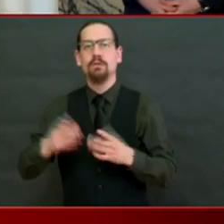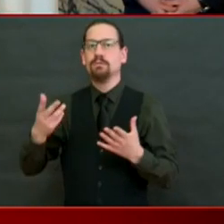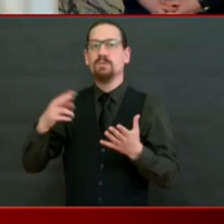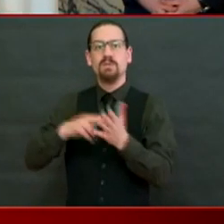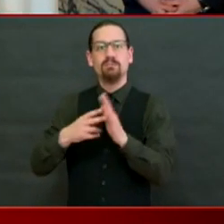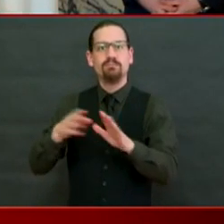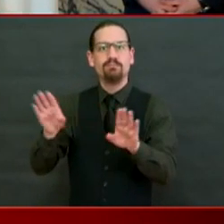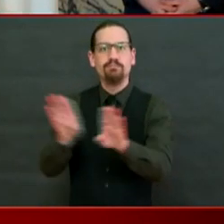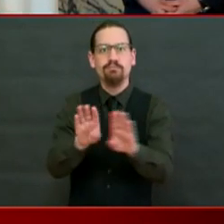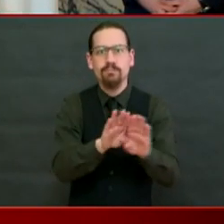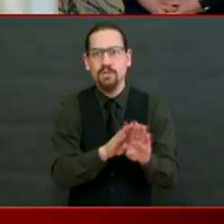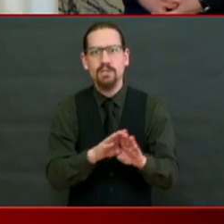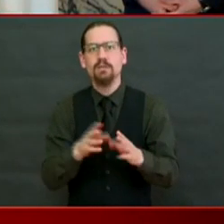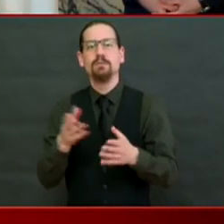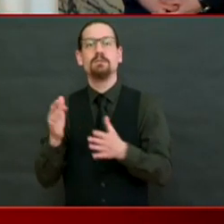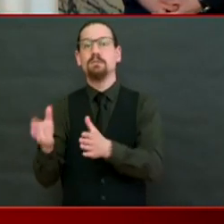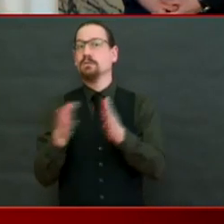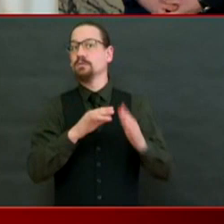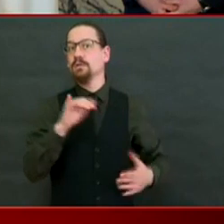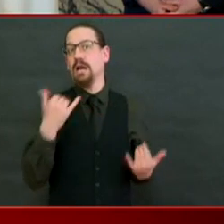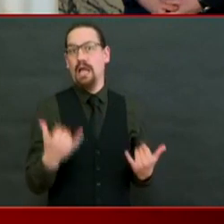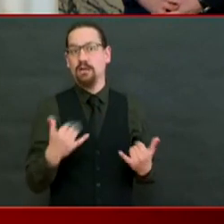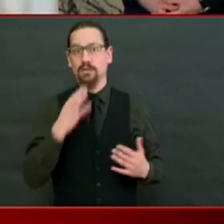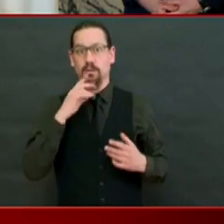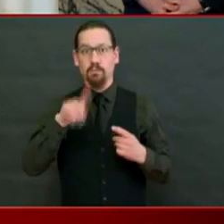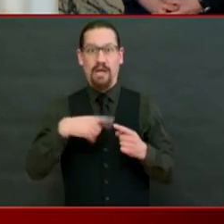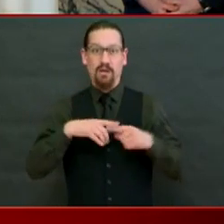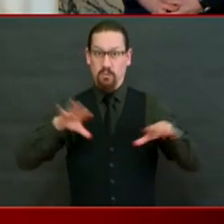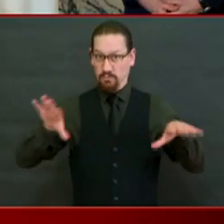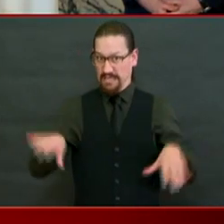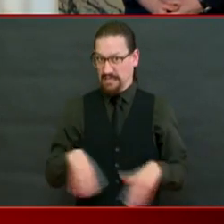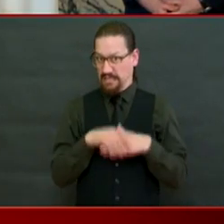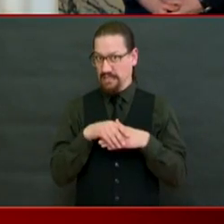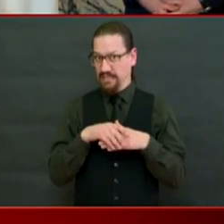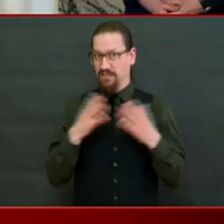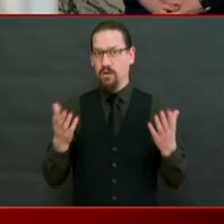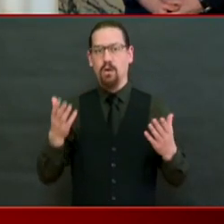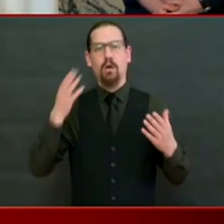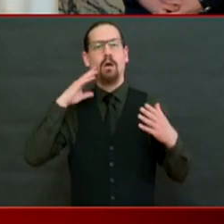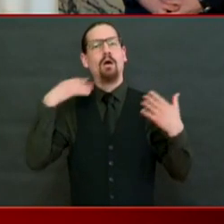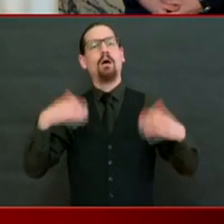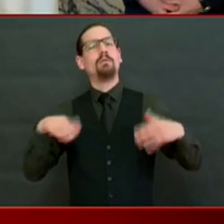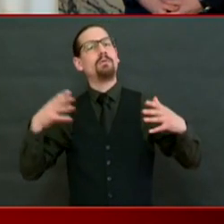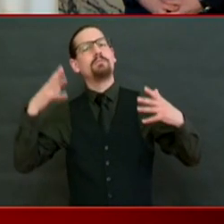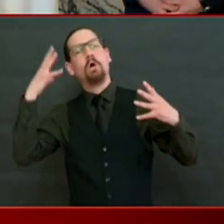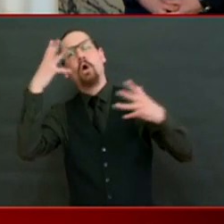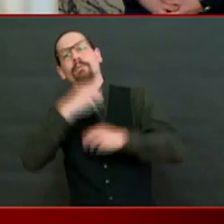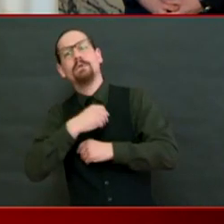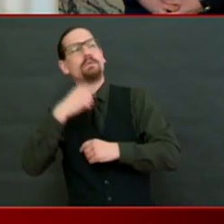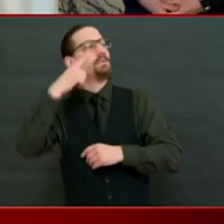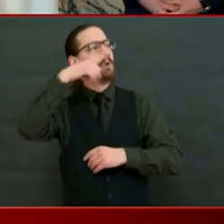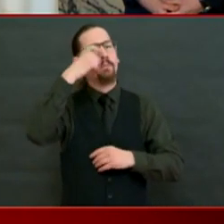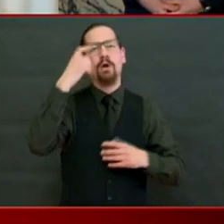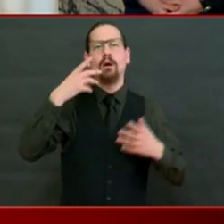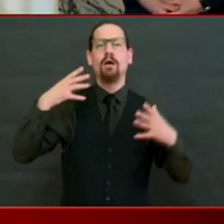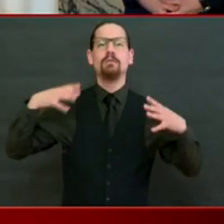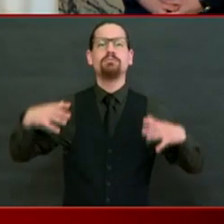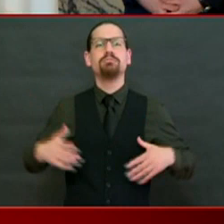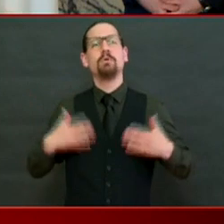one of the best days of your life. It's for you and your family and your friends, beginning a life together. Some people plan it for